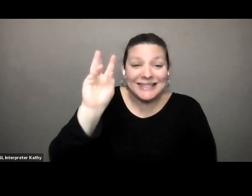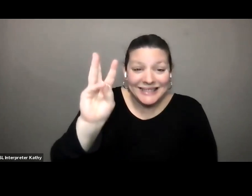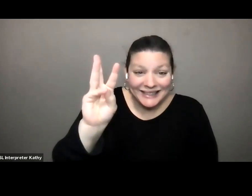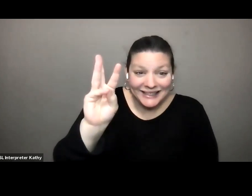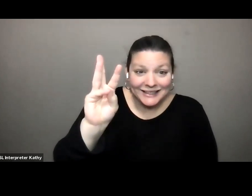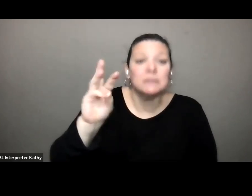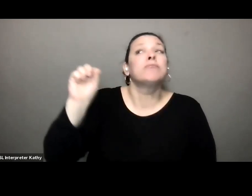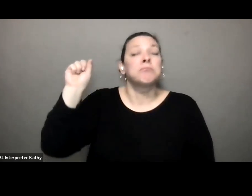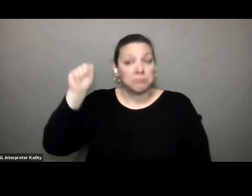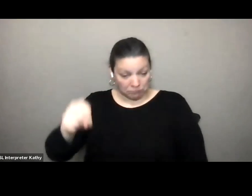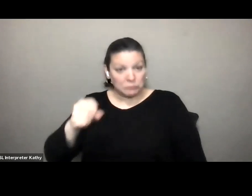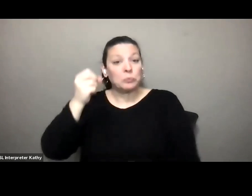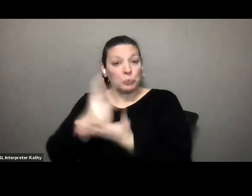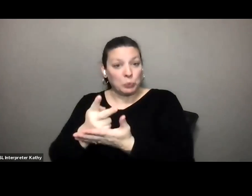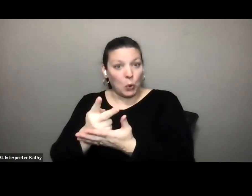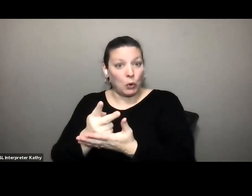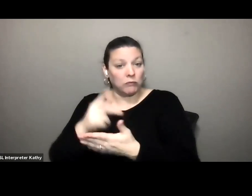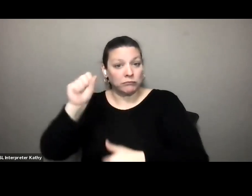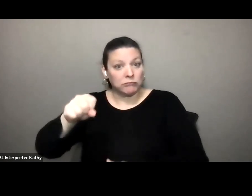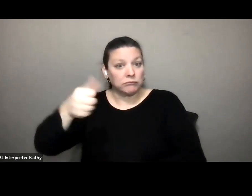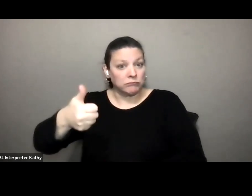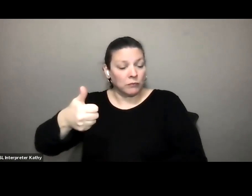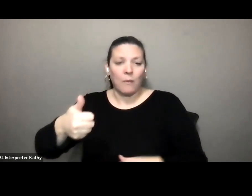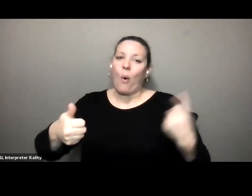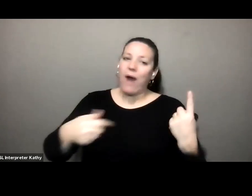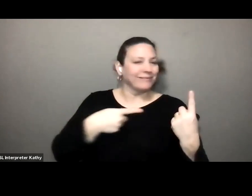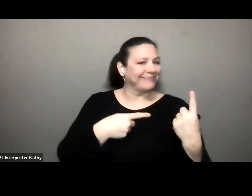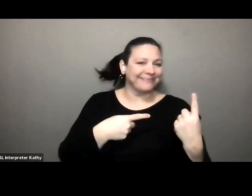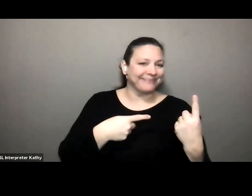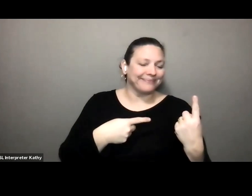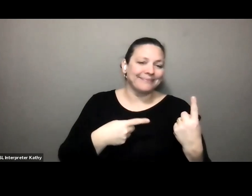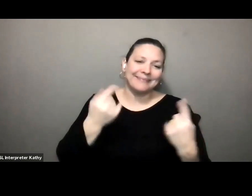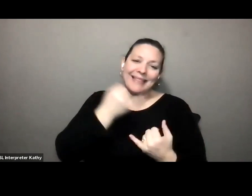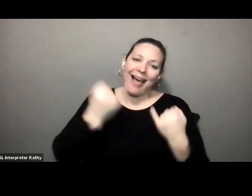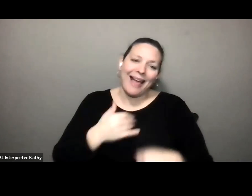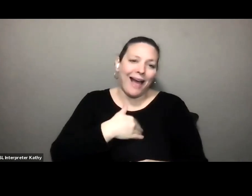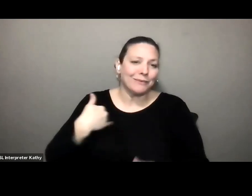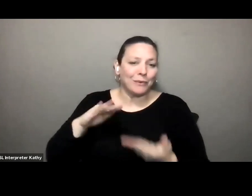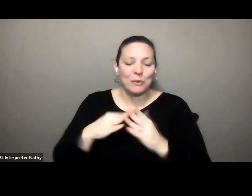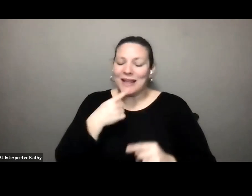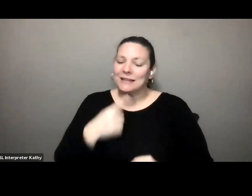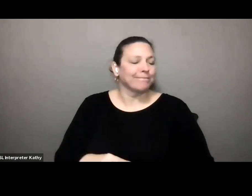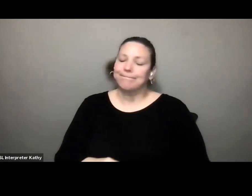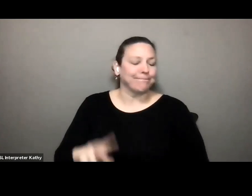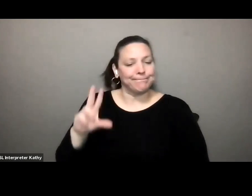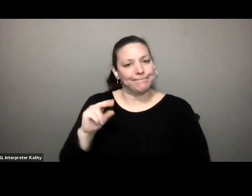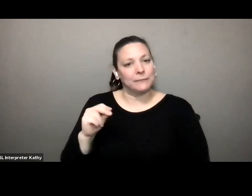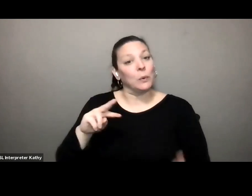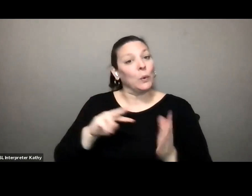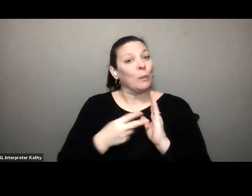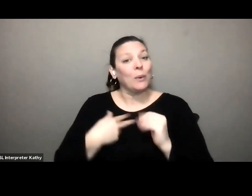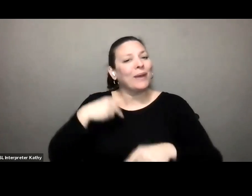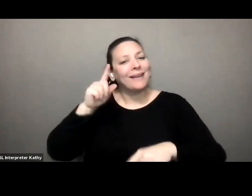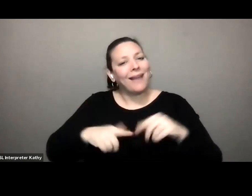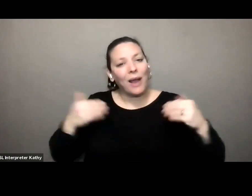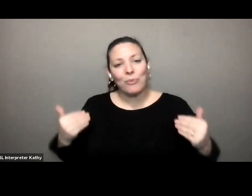the seven member communities to give us the thumbs up unfortunately it was the last member community who said no so we were not able to move